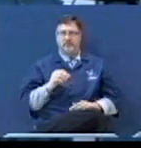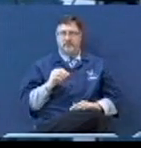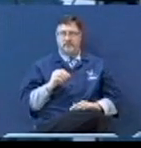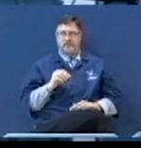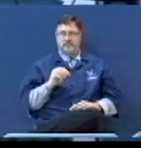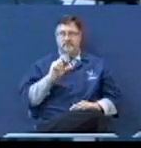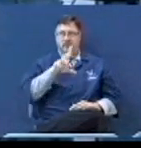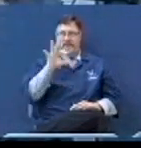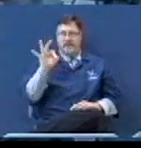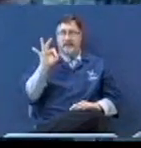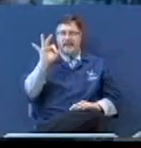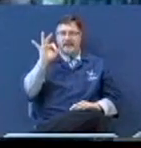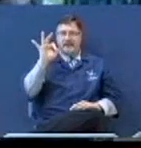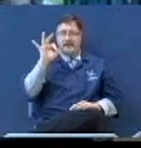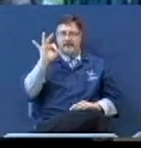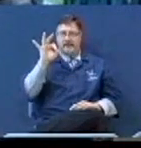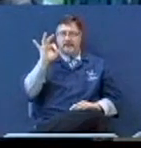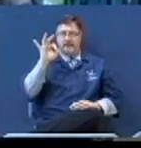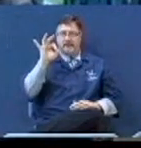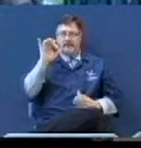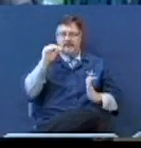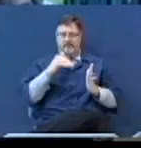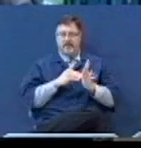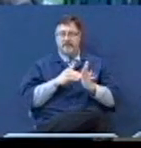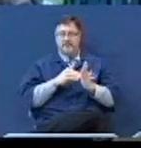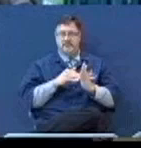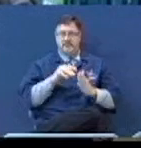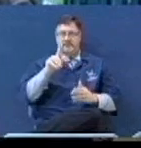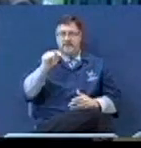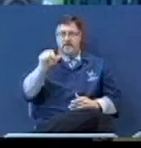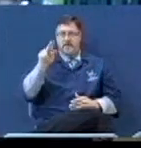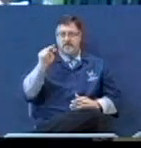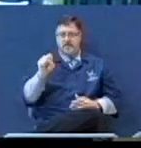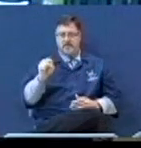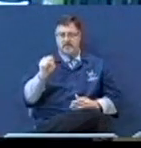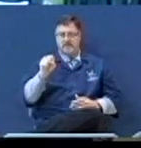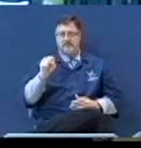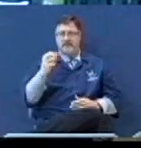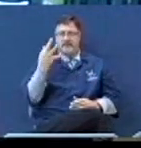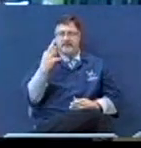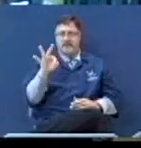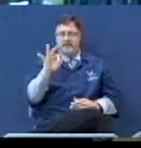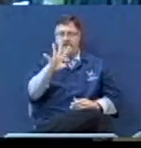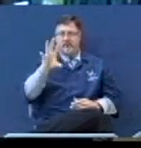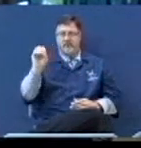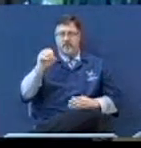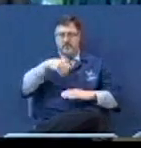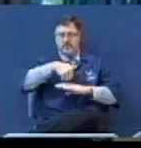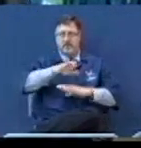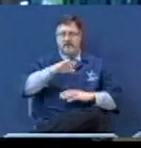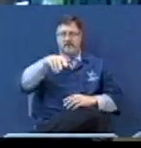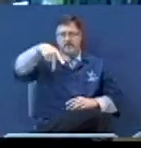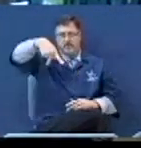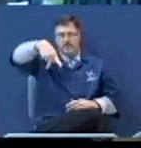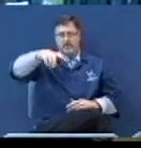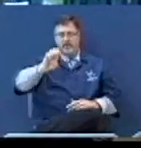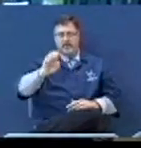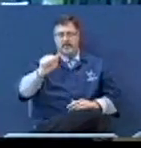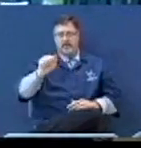long tons of standard. In 1940, she was sent to Pearl Harbor.